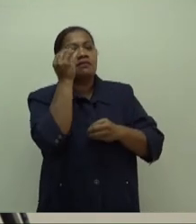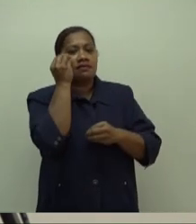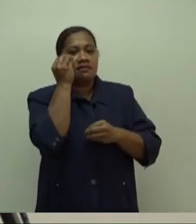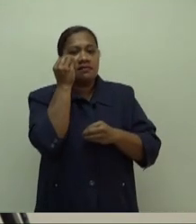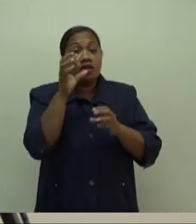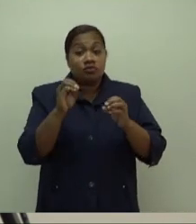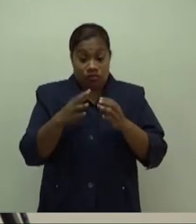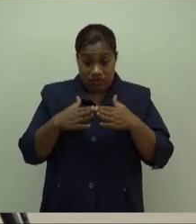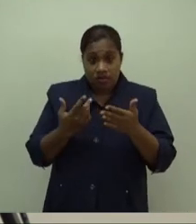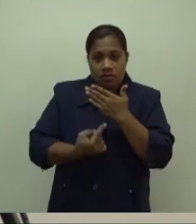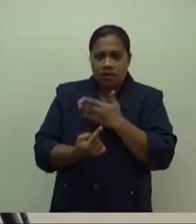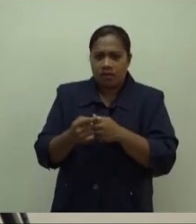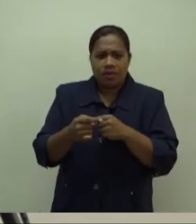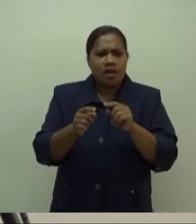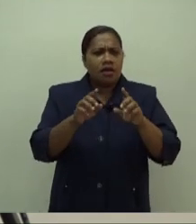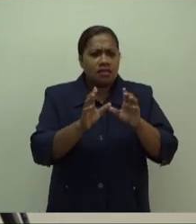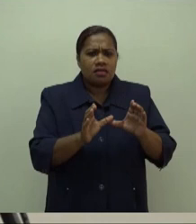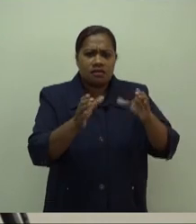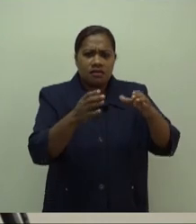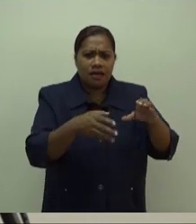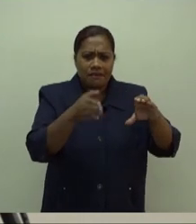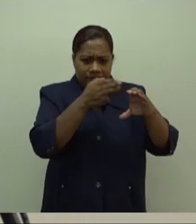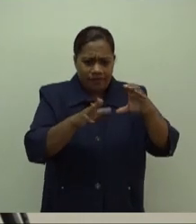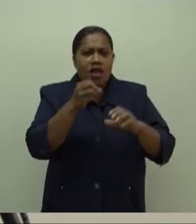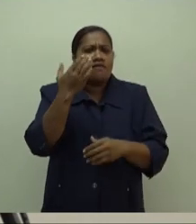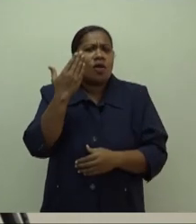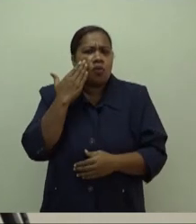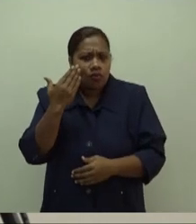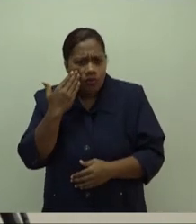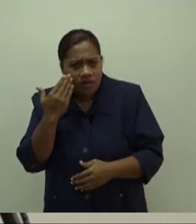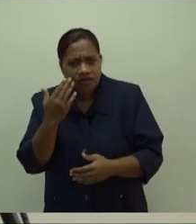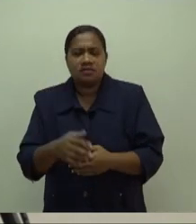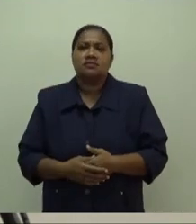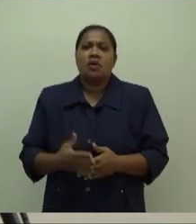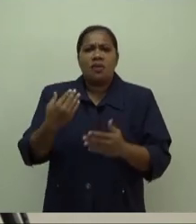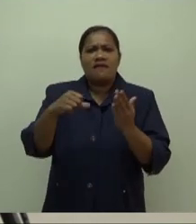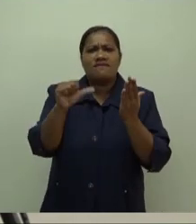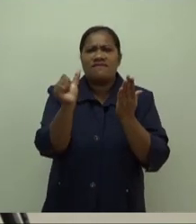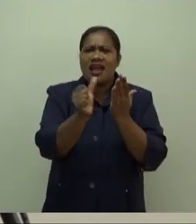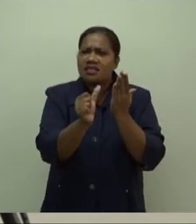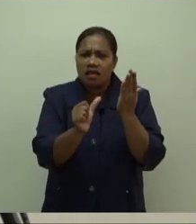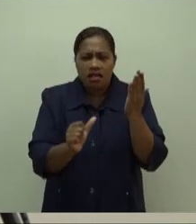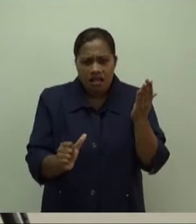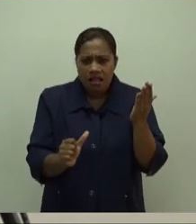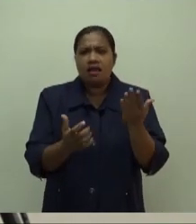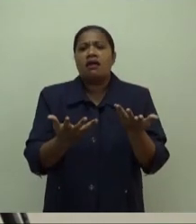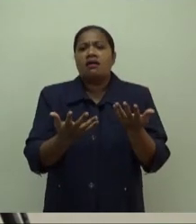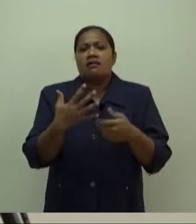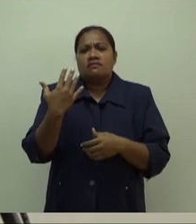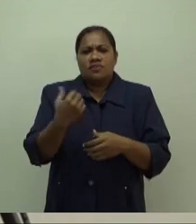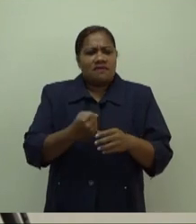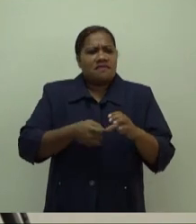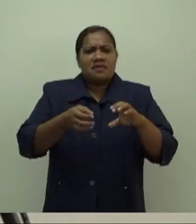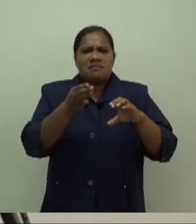awareness raising campaign through social marketing programs, articles in the dailies. We've got visual media coverage